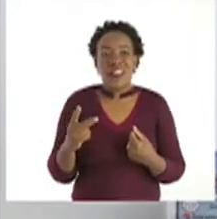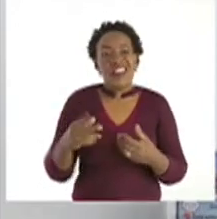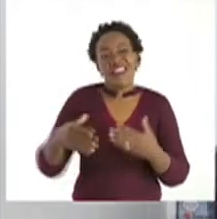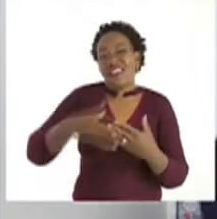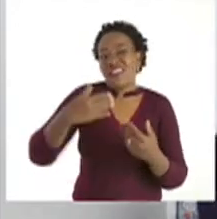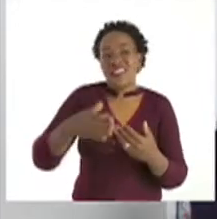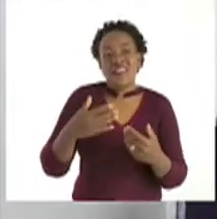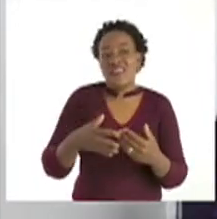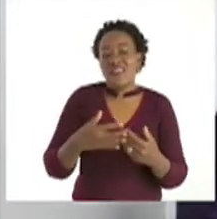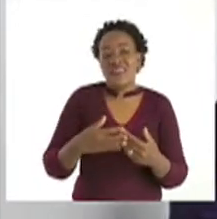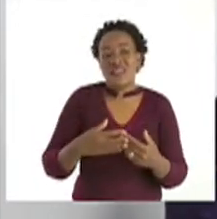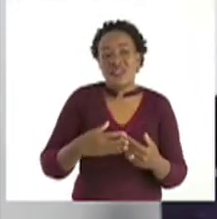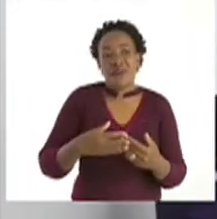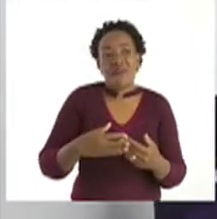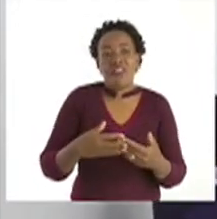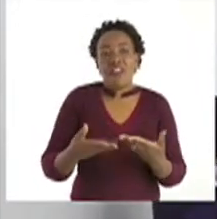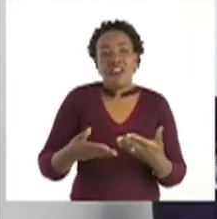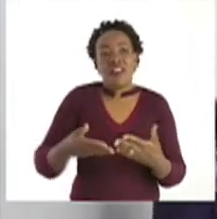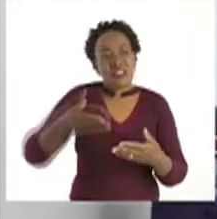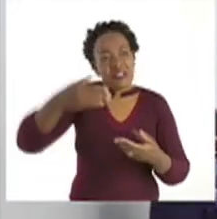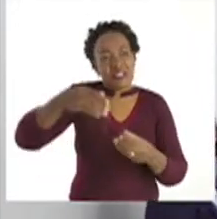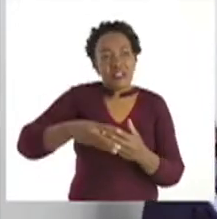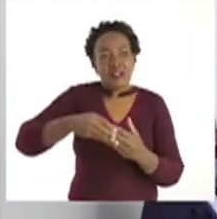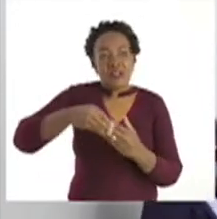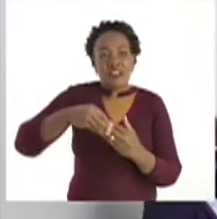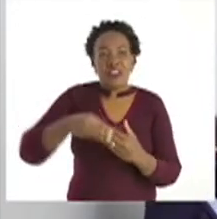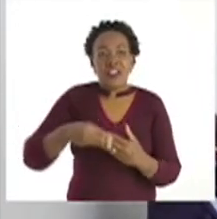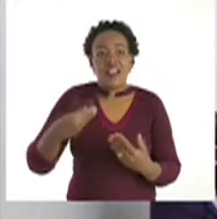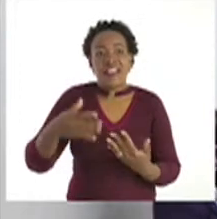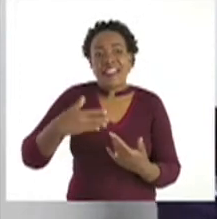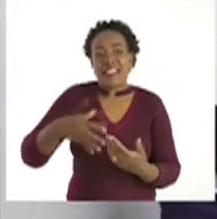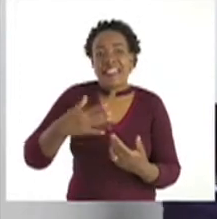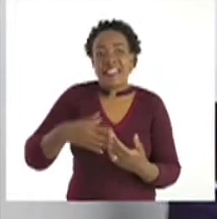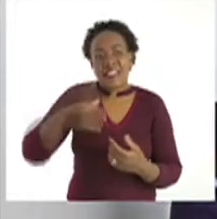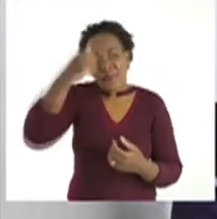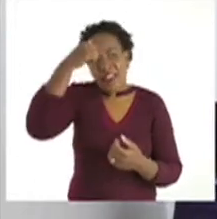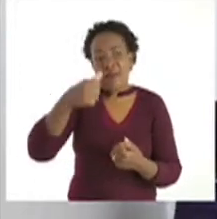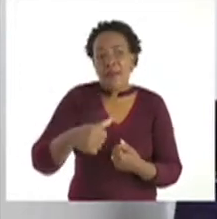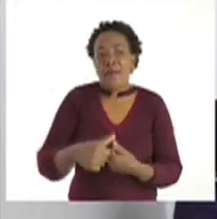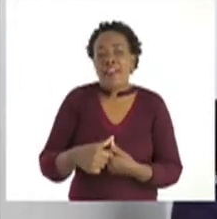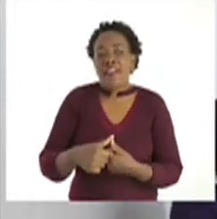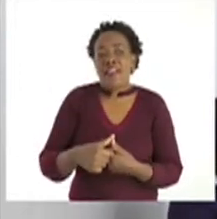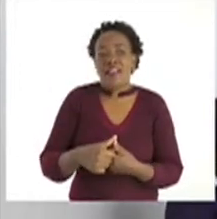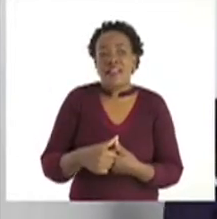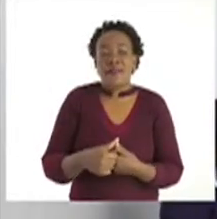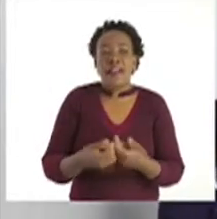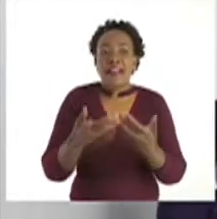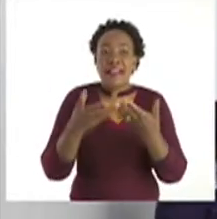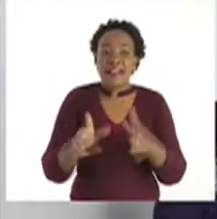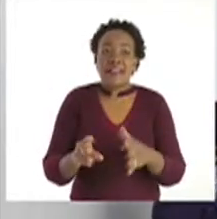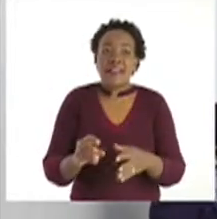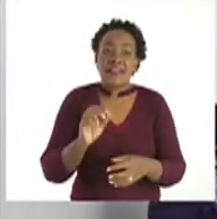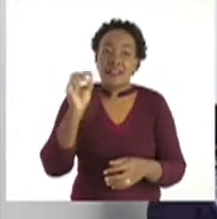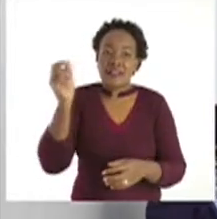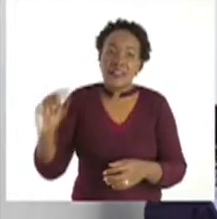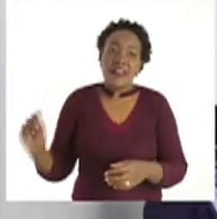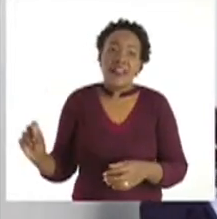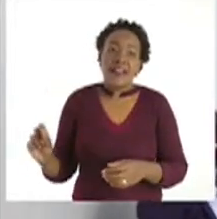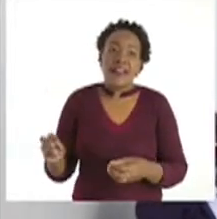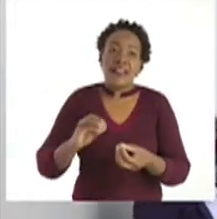way of remembering the missing numbers is to start by writing our numbers 1, 2,